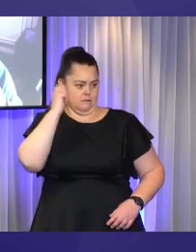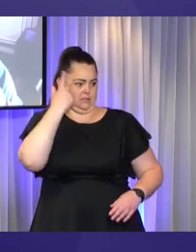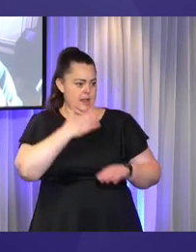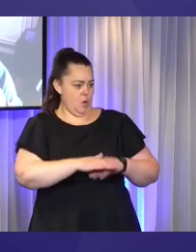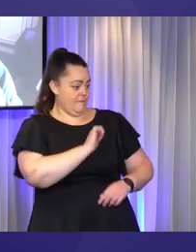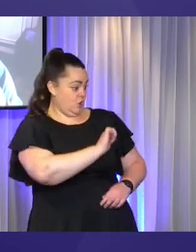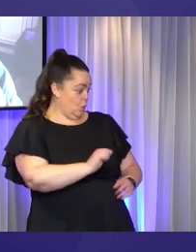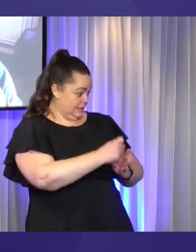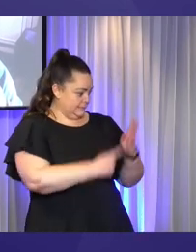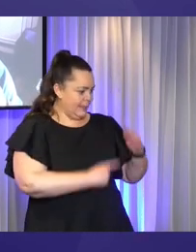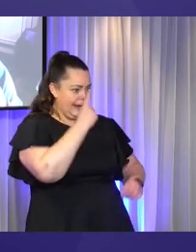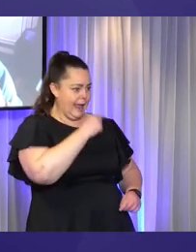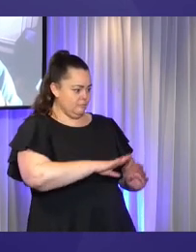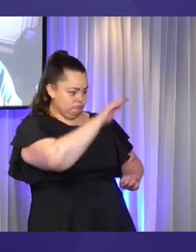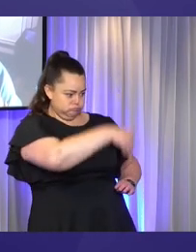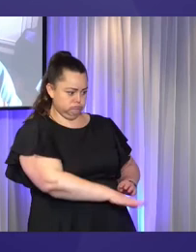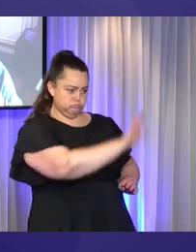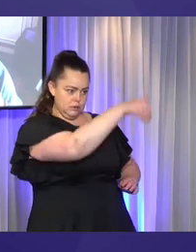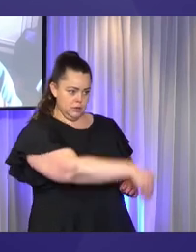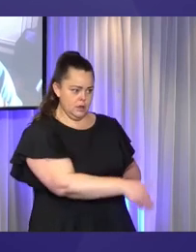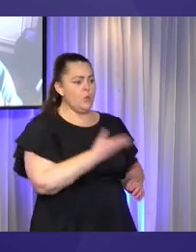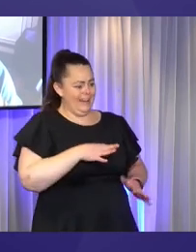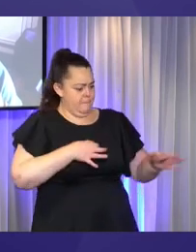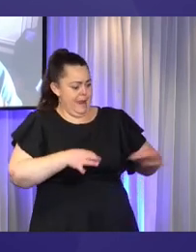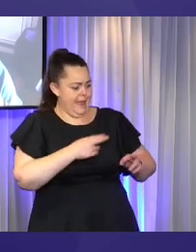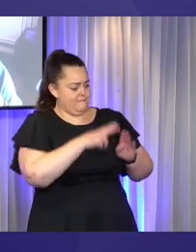worst-case scenario in these situations. Thank you.